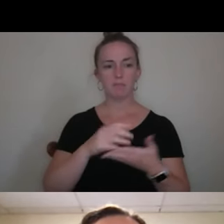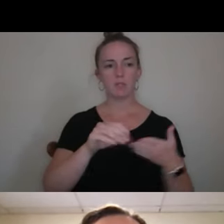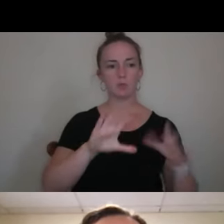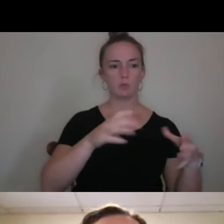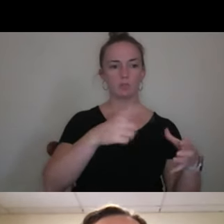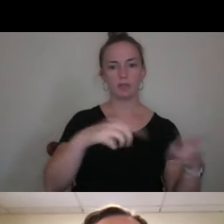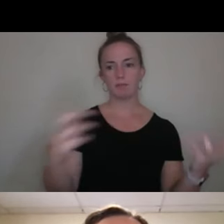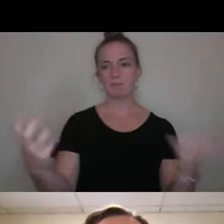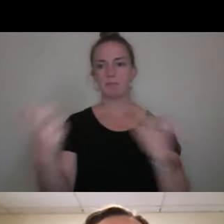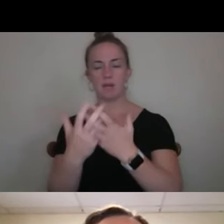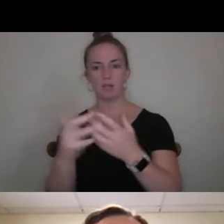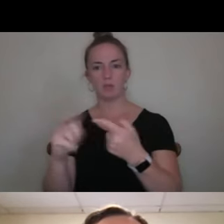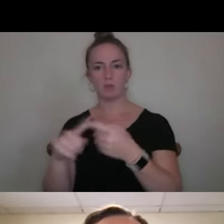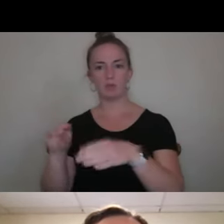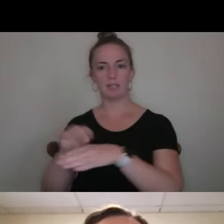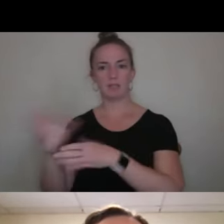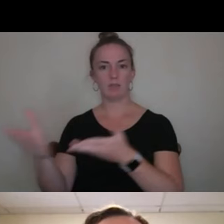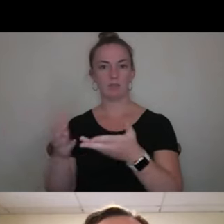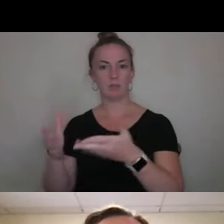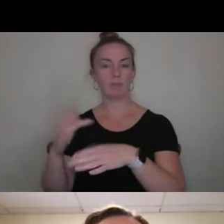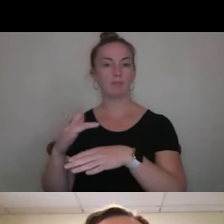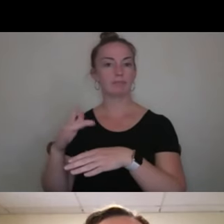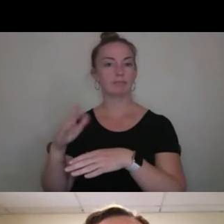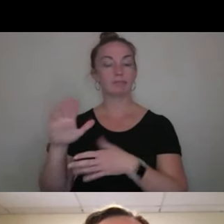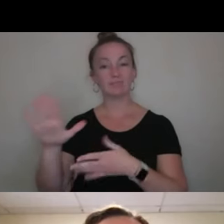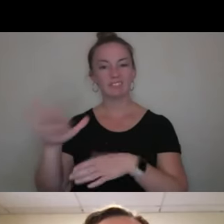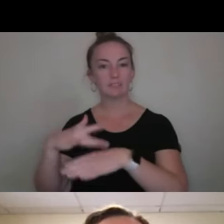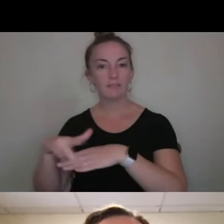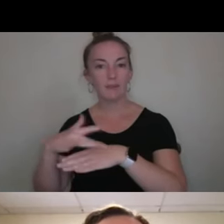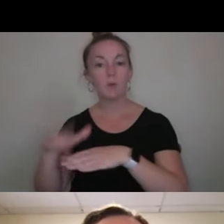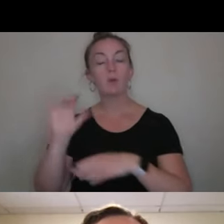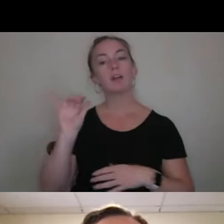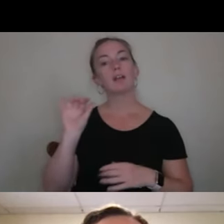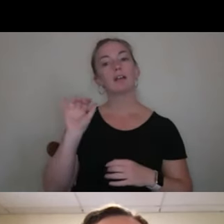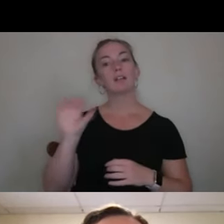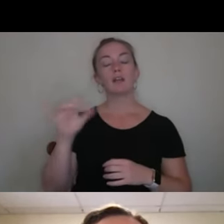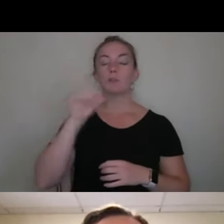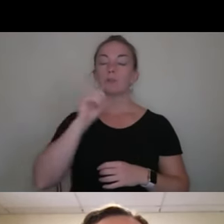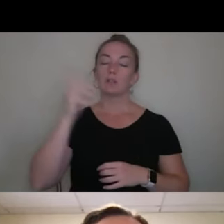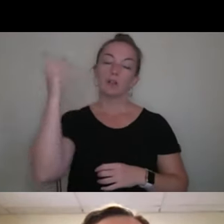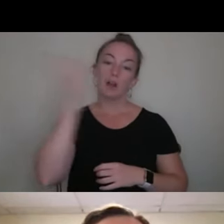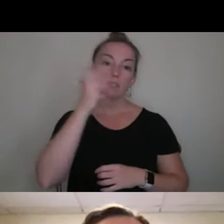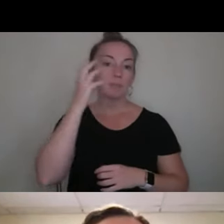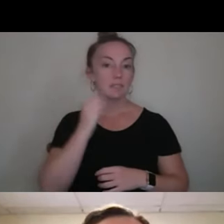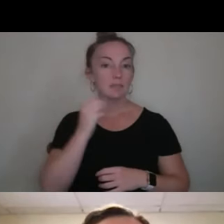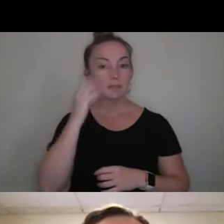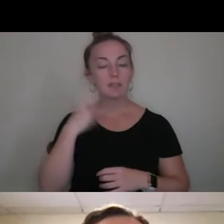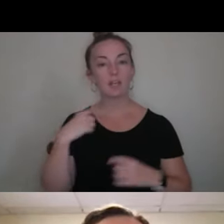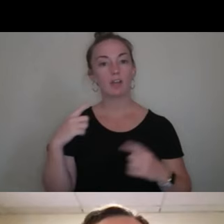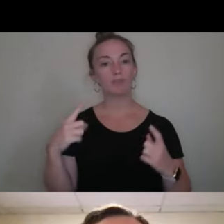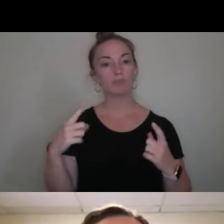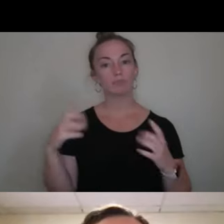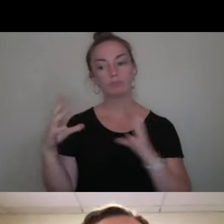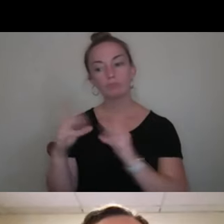to the counseling services output. And that has been such an awesome experience for me because I get to meet with